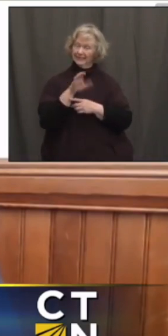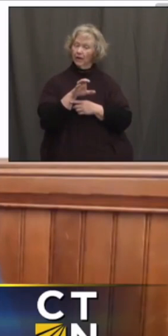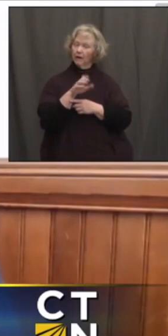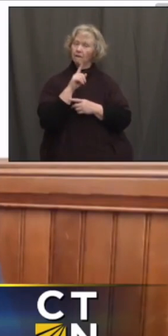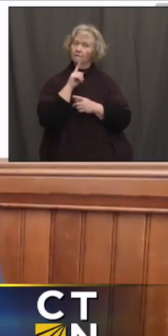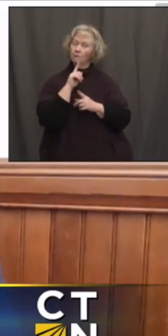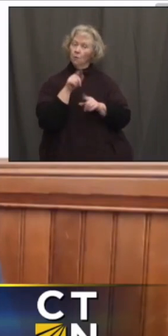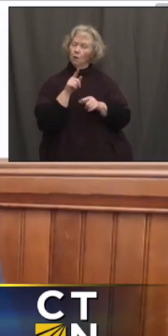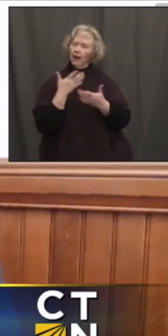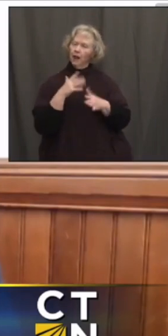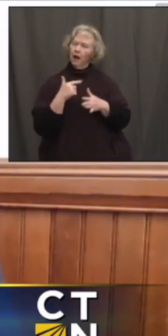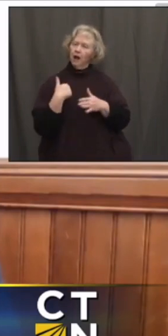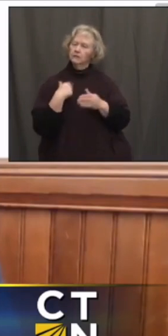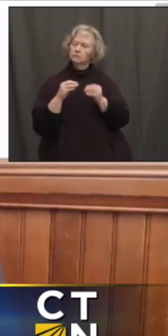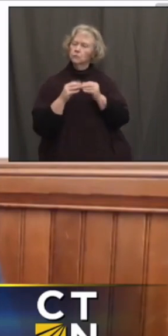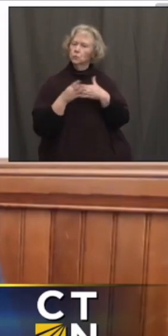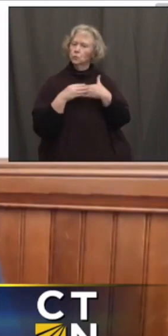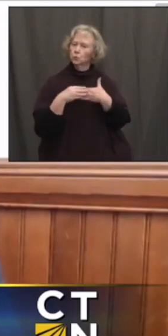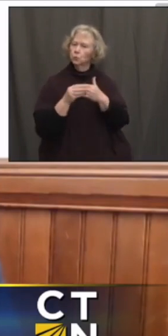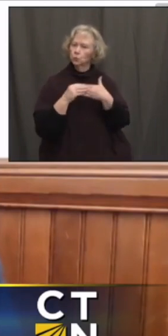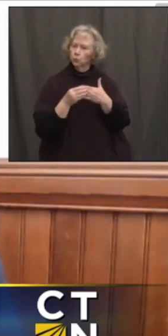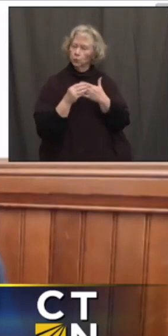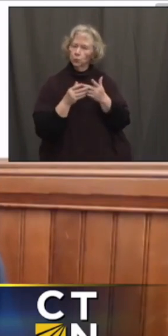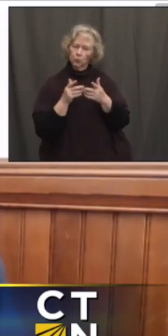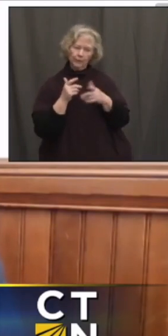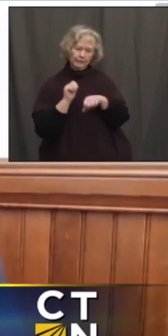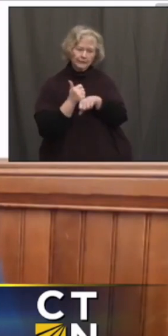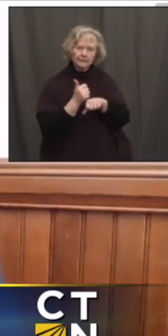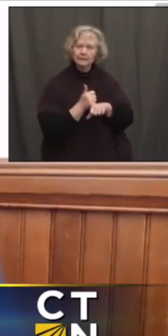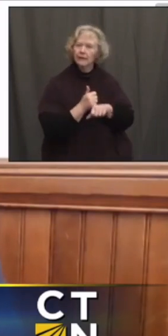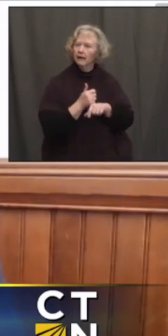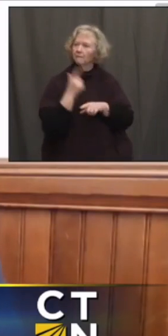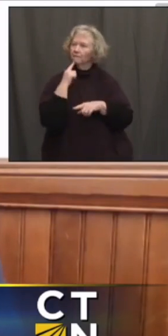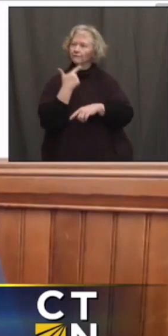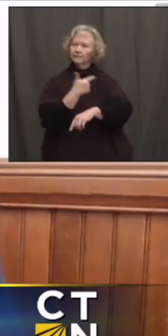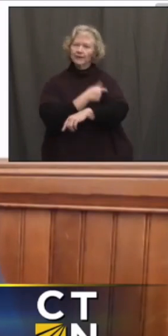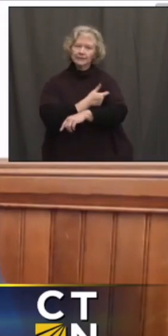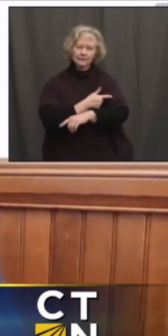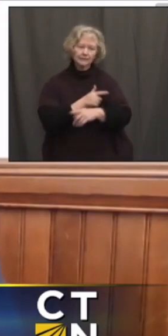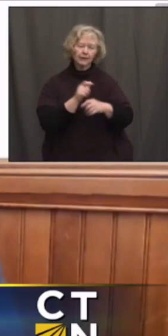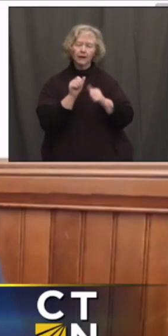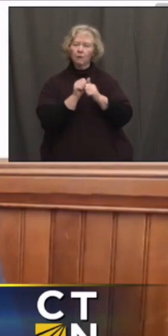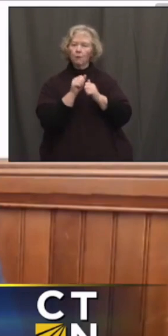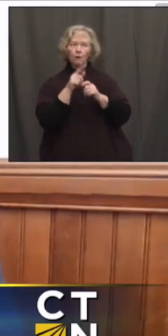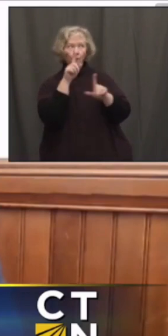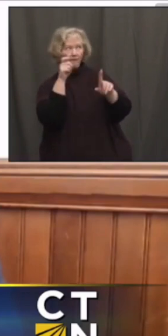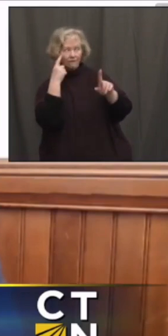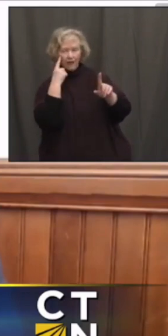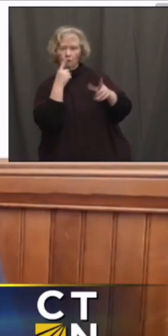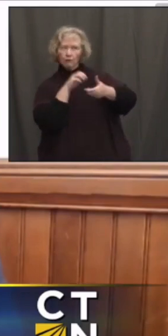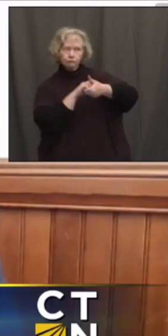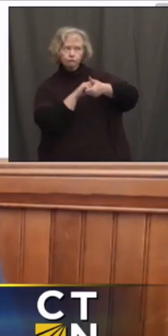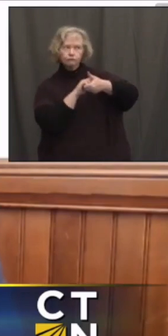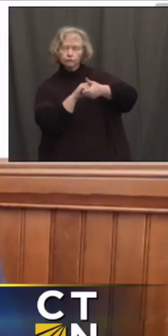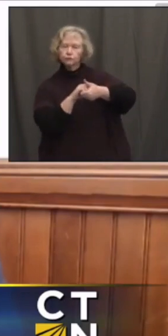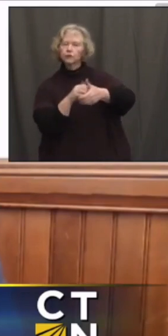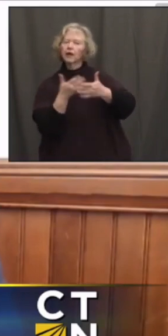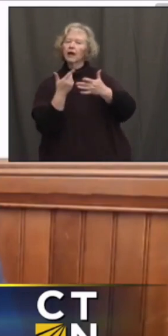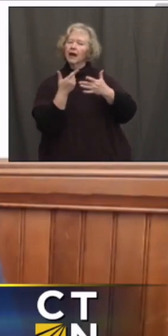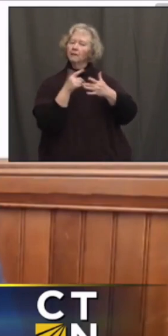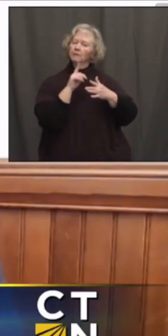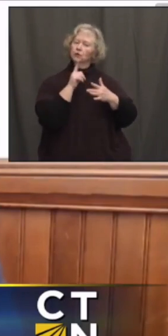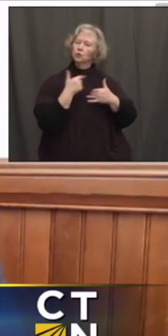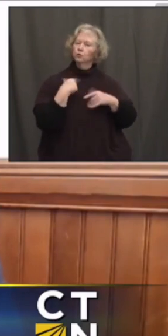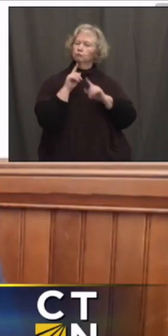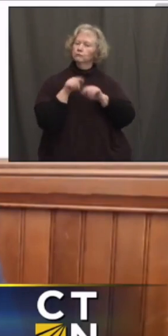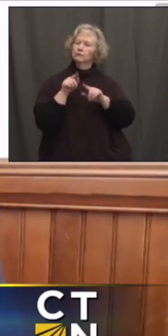and allow us to be able to not only set up vaccination sites, work with our federal partners, but also make sure that we are